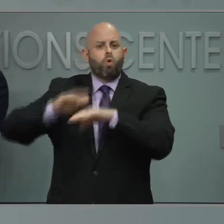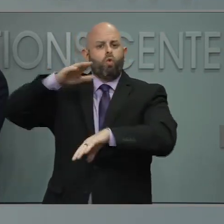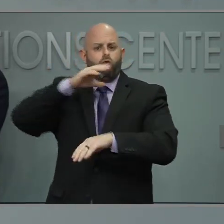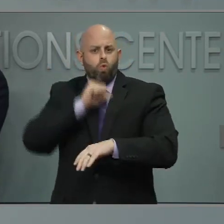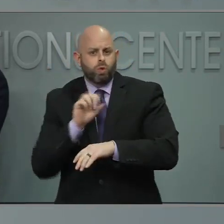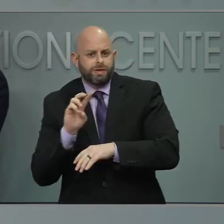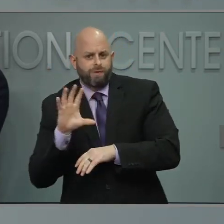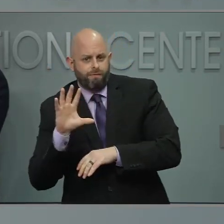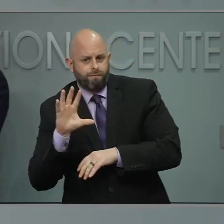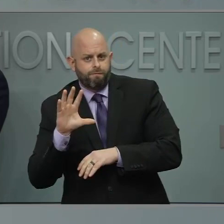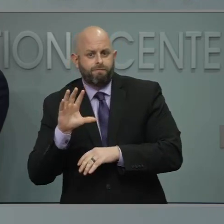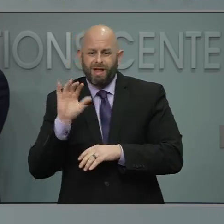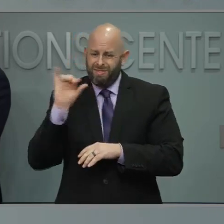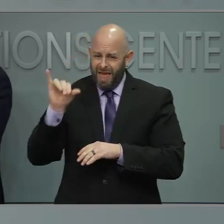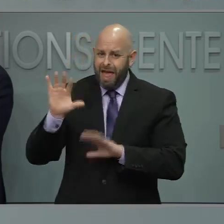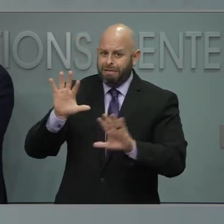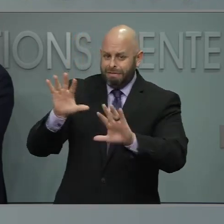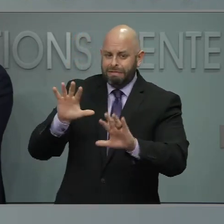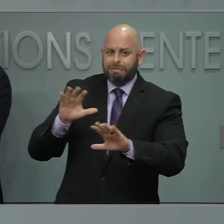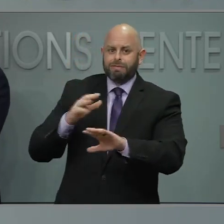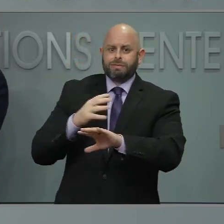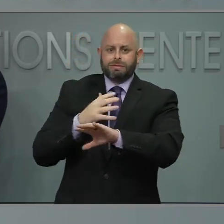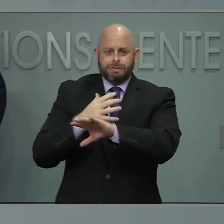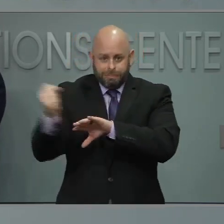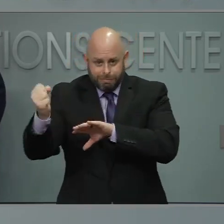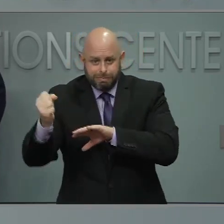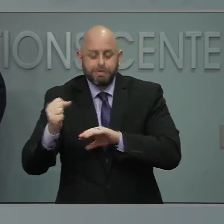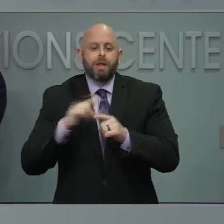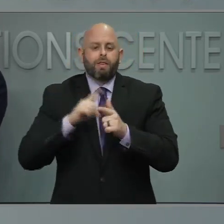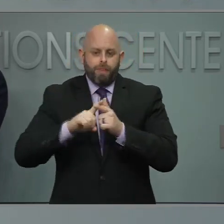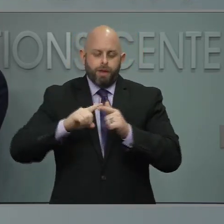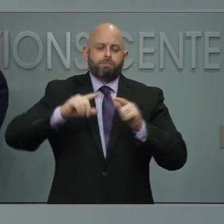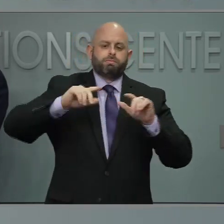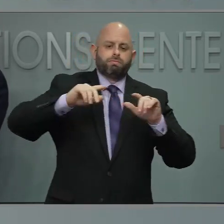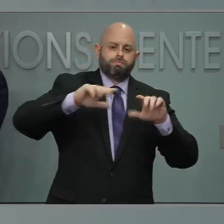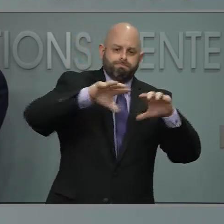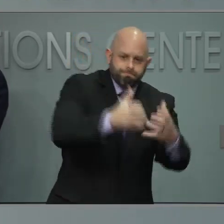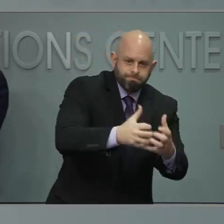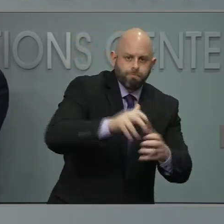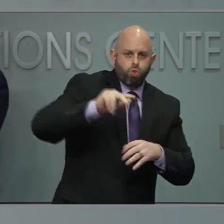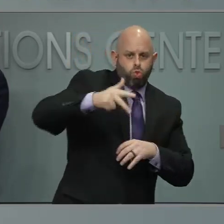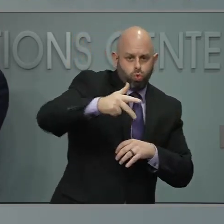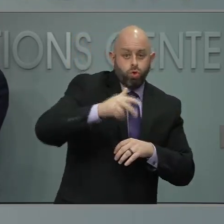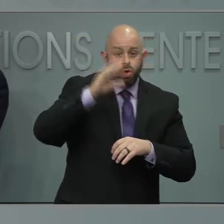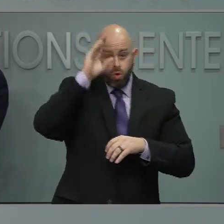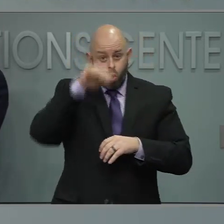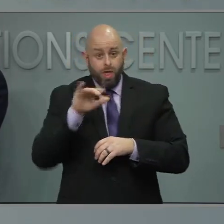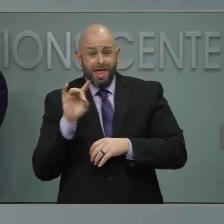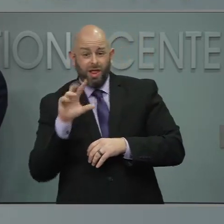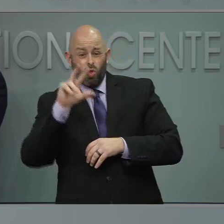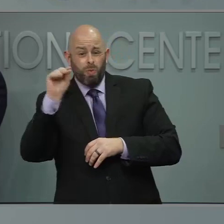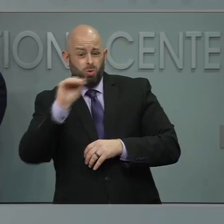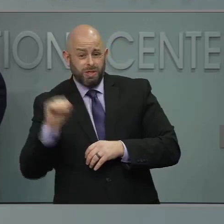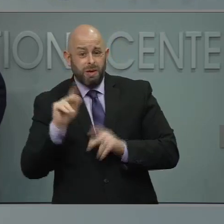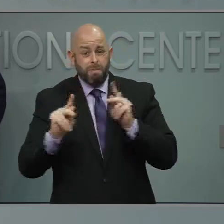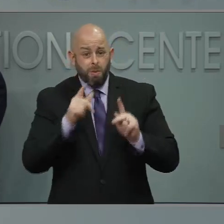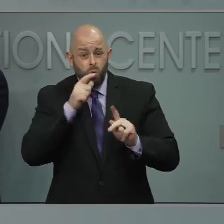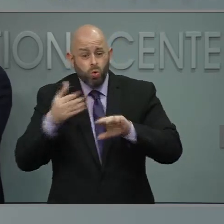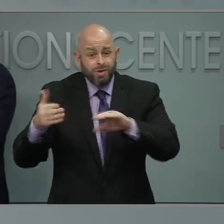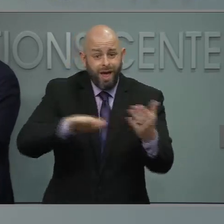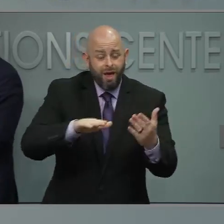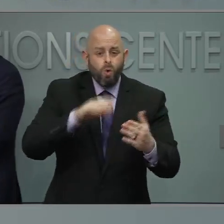on waiting lists. And we know that 83% of the deaths come from people 65 and over, so it's important to make sure we